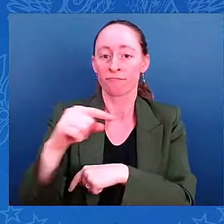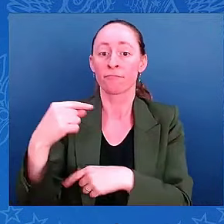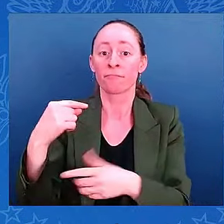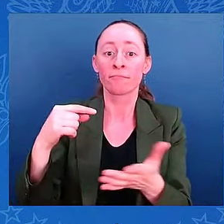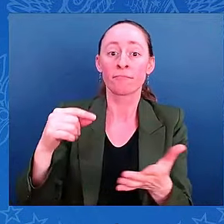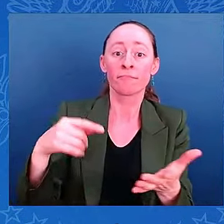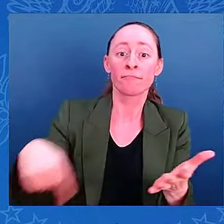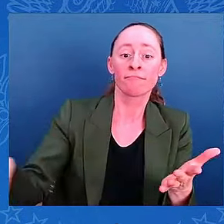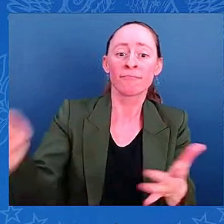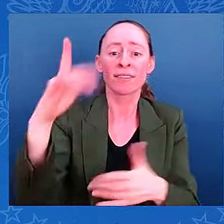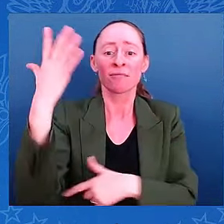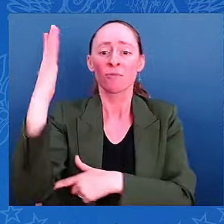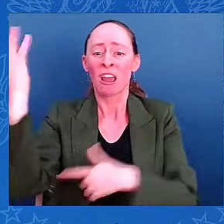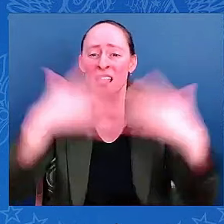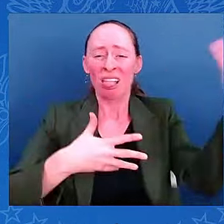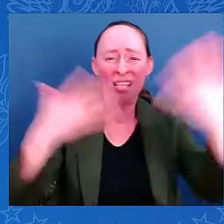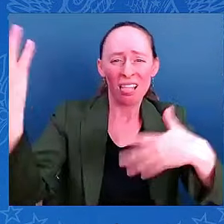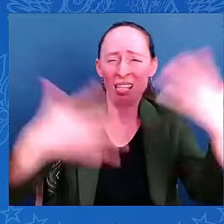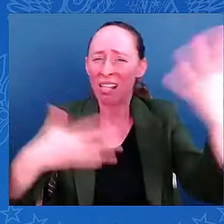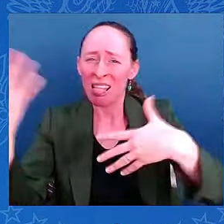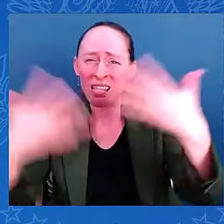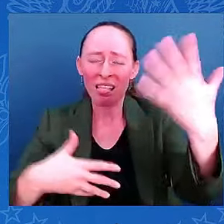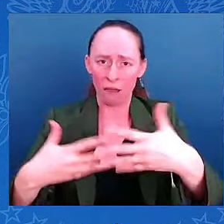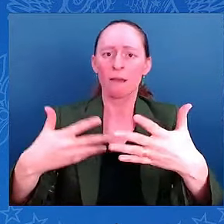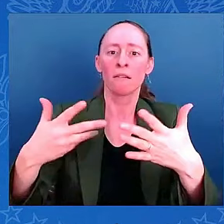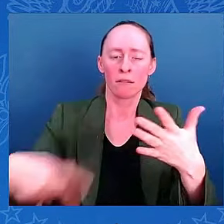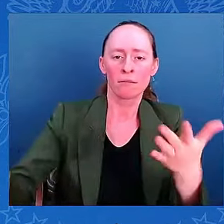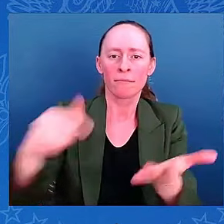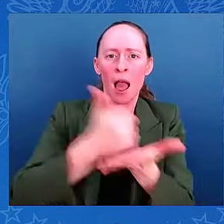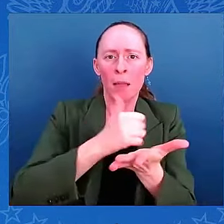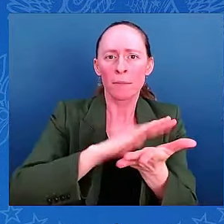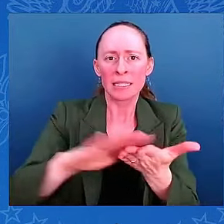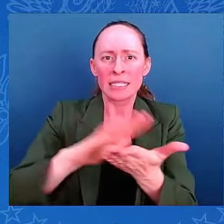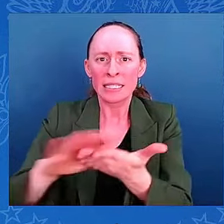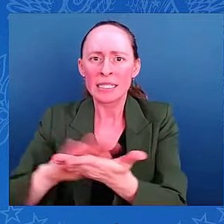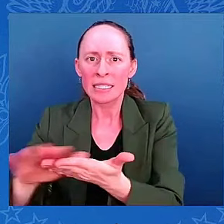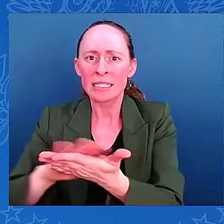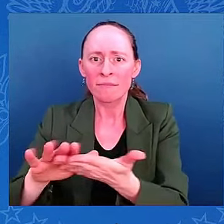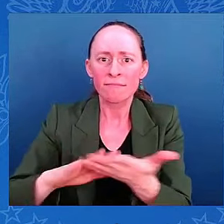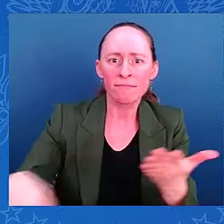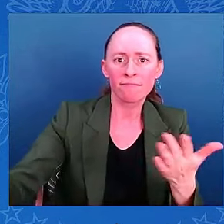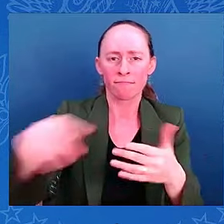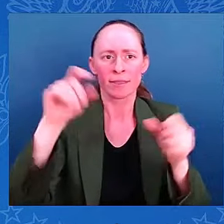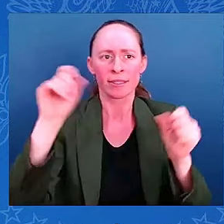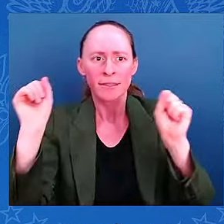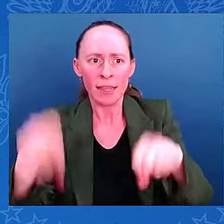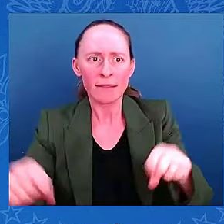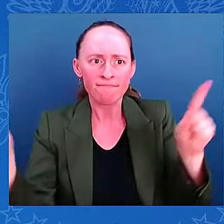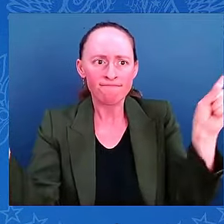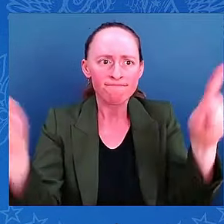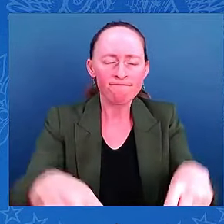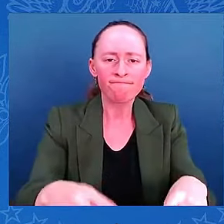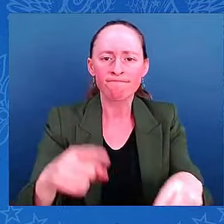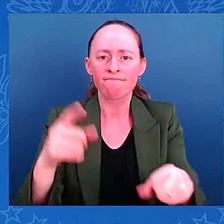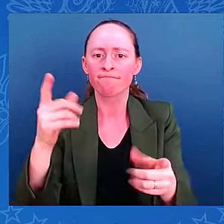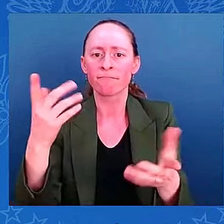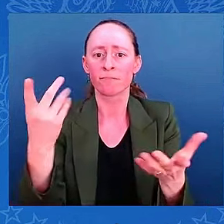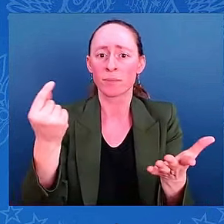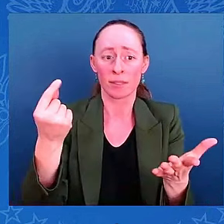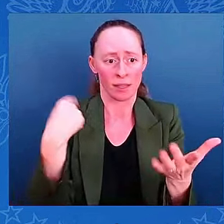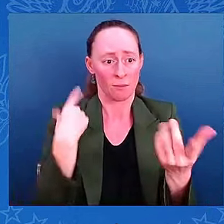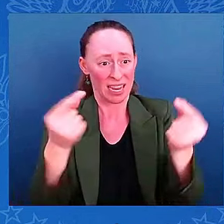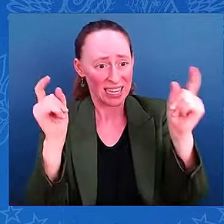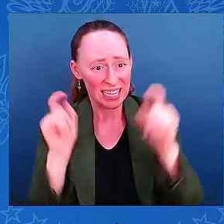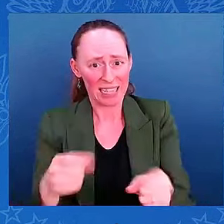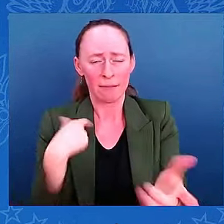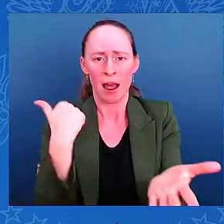can reach the people in need and provide them with the humanitarian relief upon which they rely. Health and